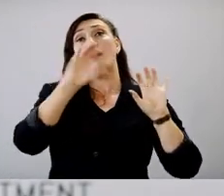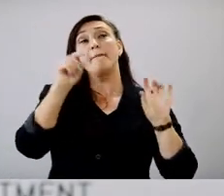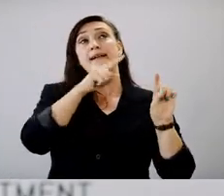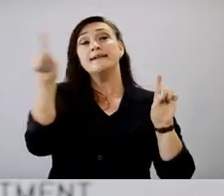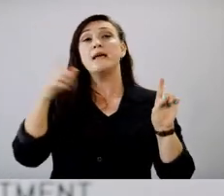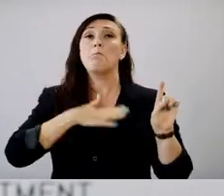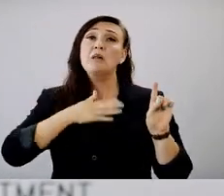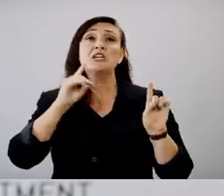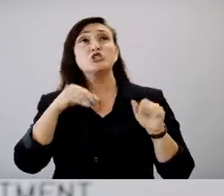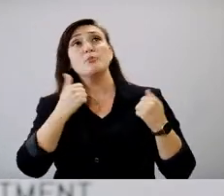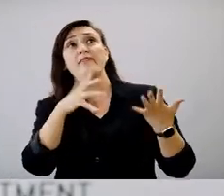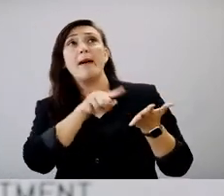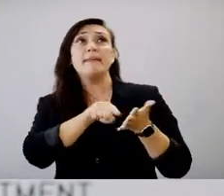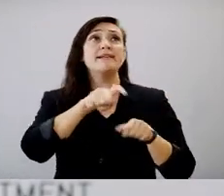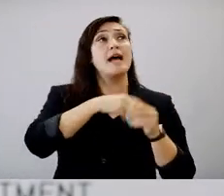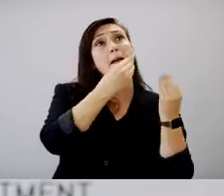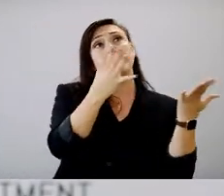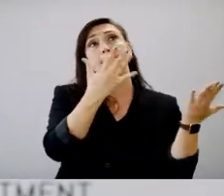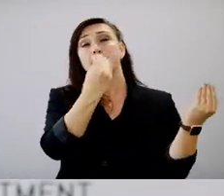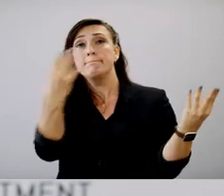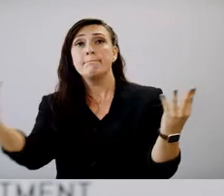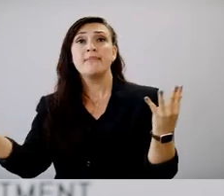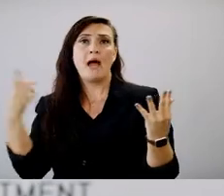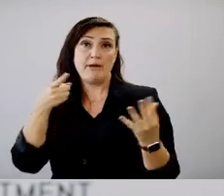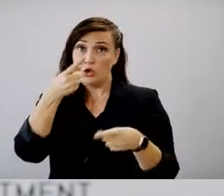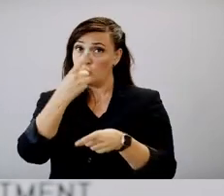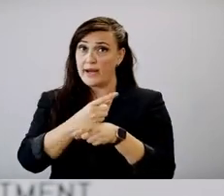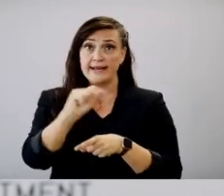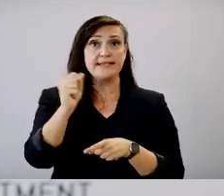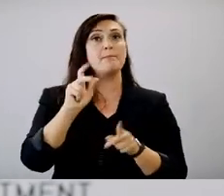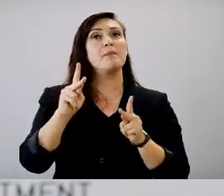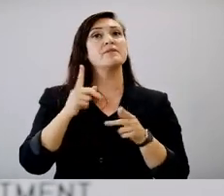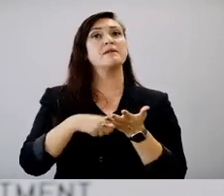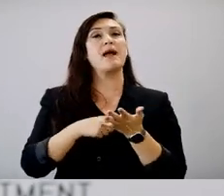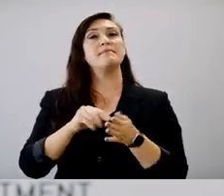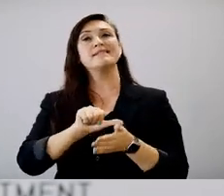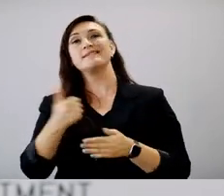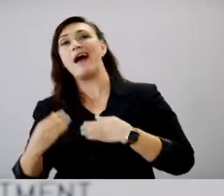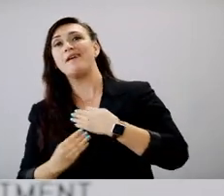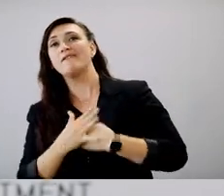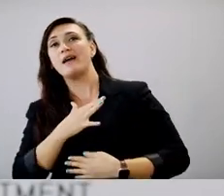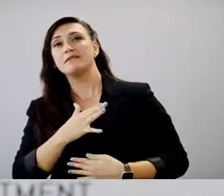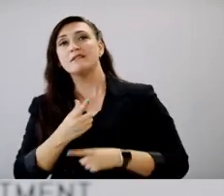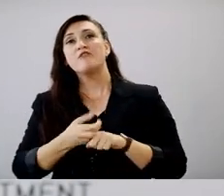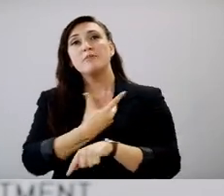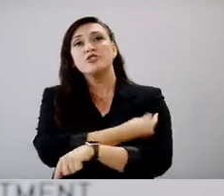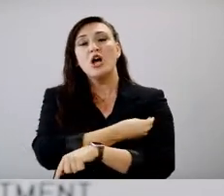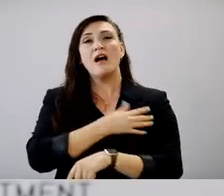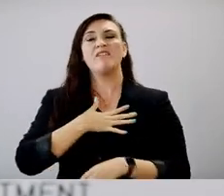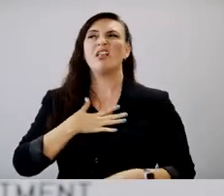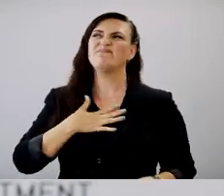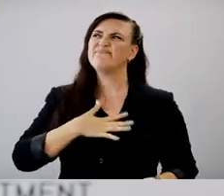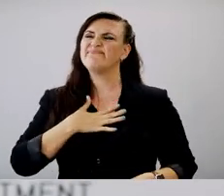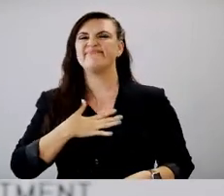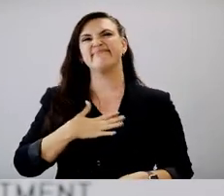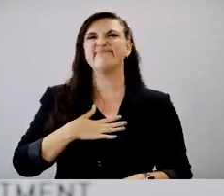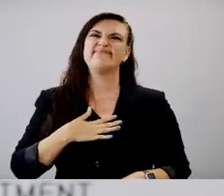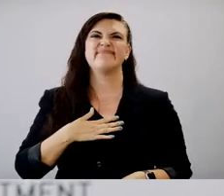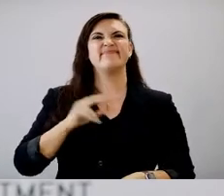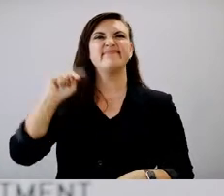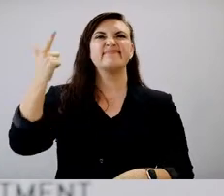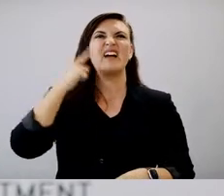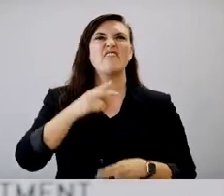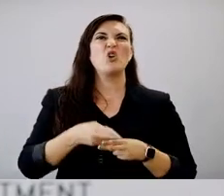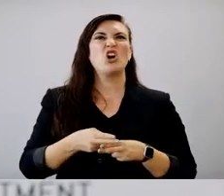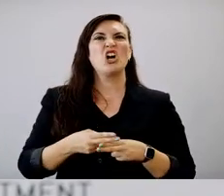after people get a shot because you are exactly right. People can have side effects. Um, and they can feel like they've got the flu or flu